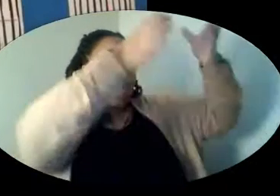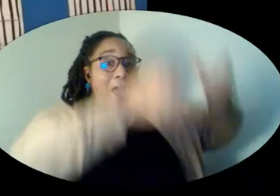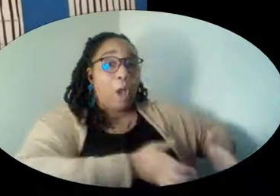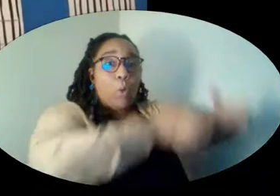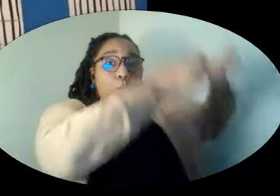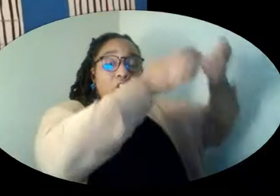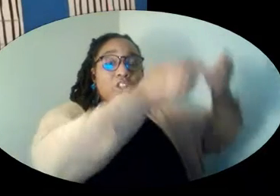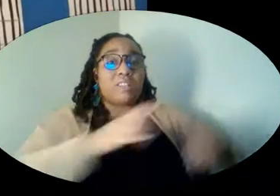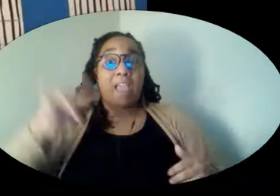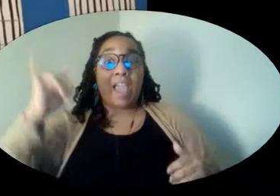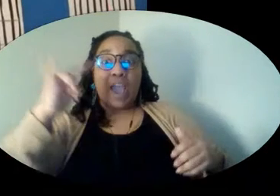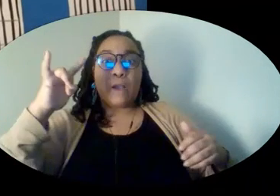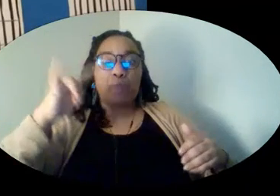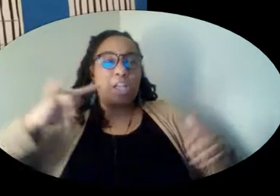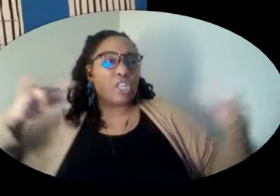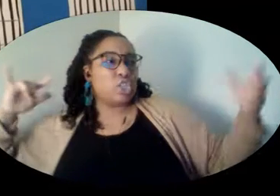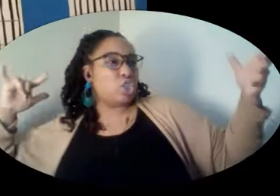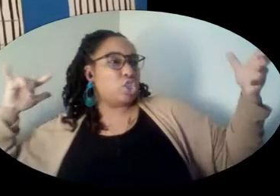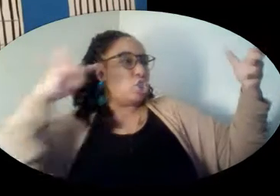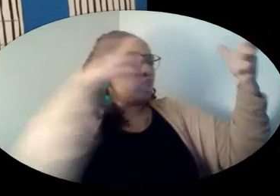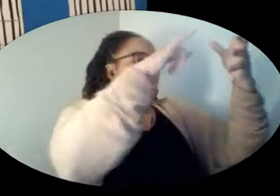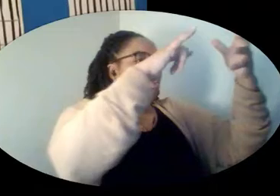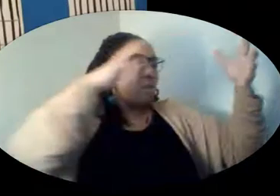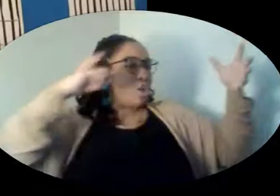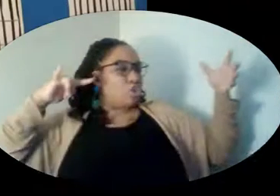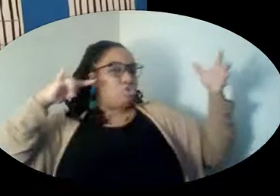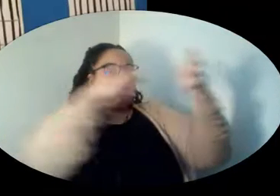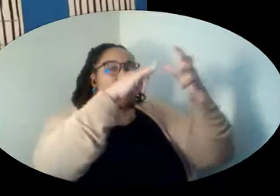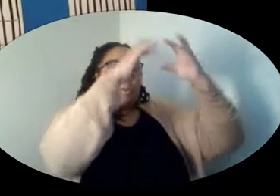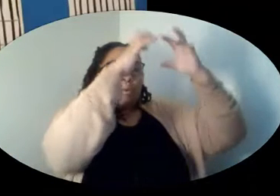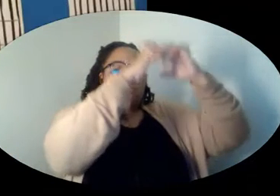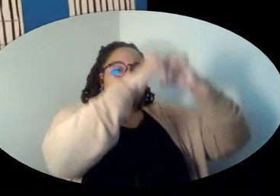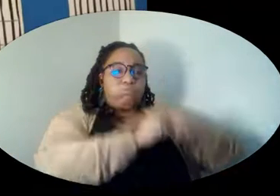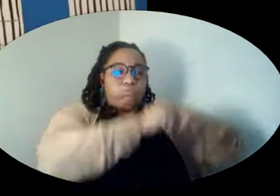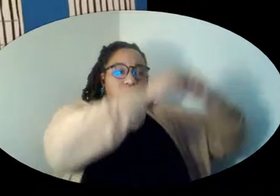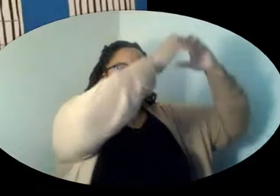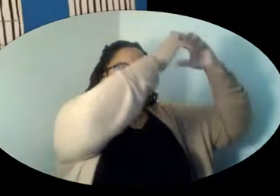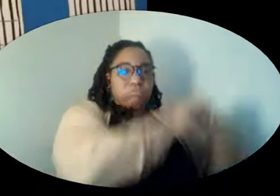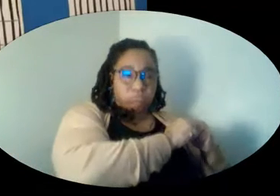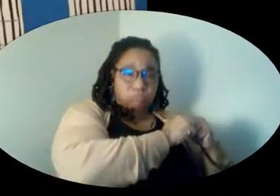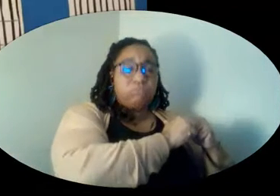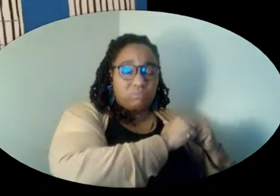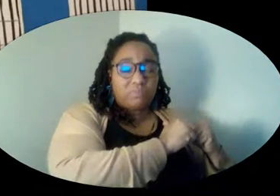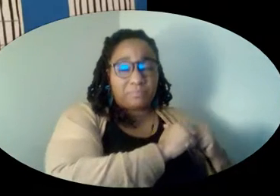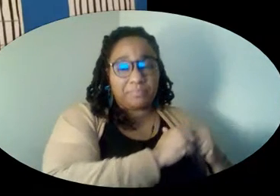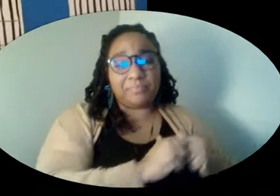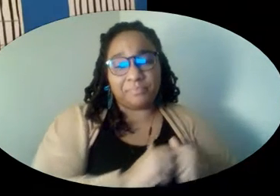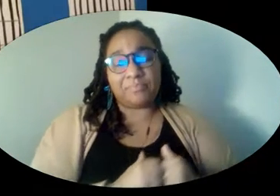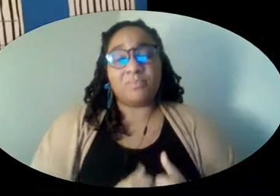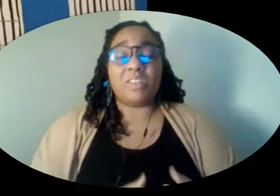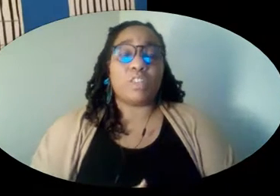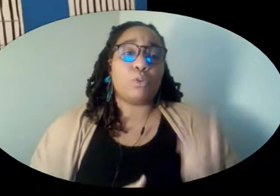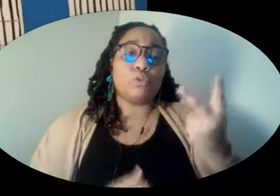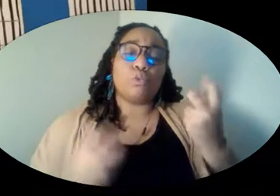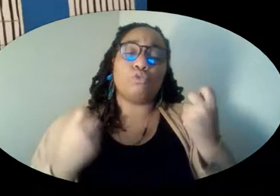Two airplanes crashed into the Twin Towers. Crashed, crashed, crashed into these